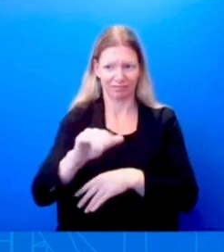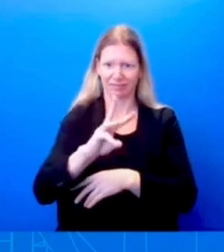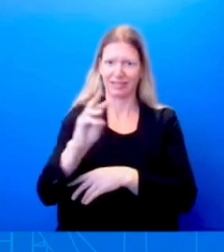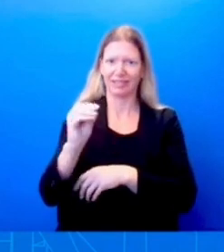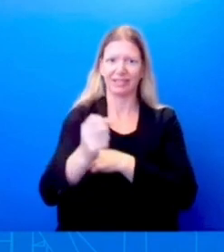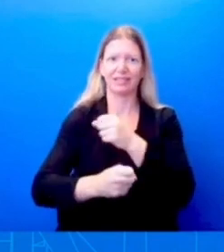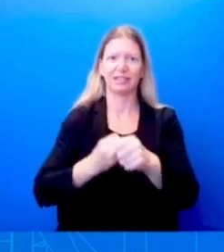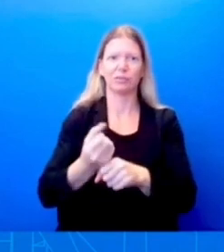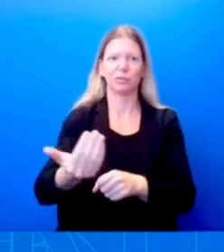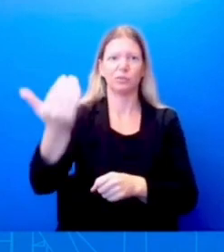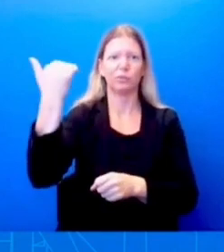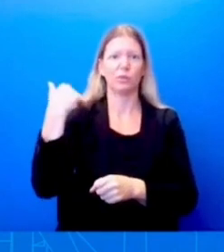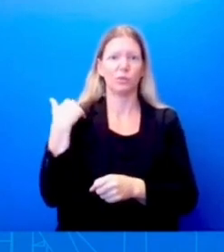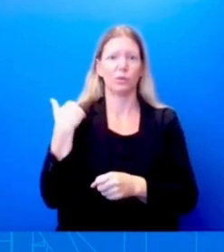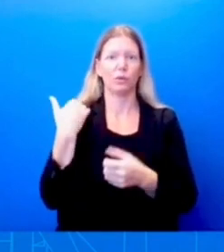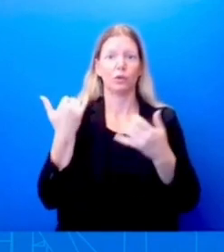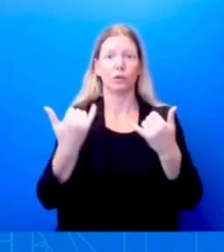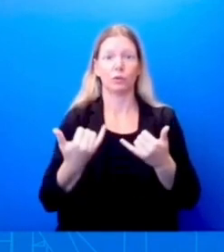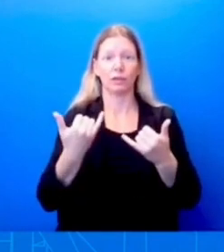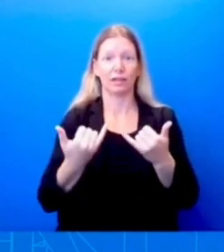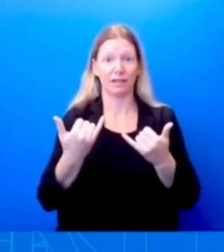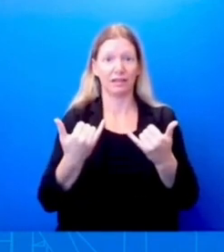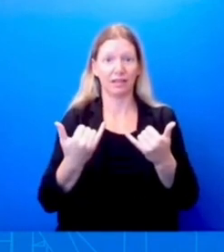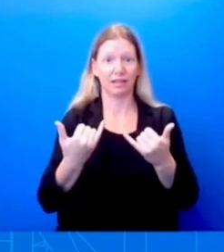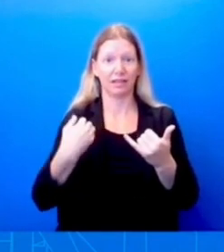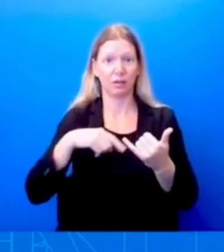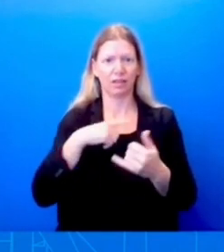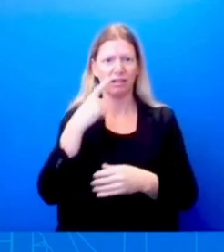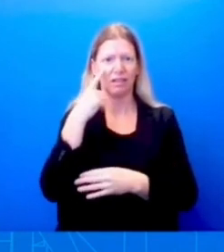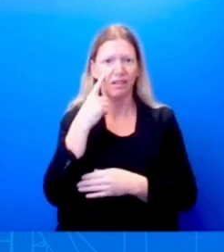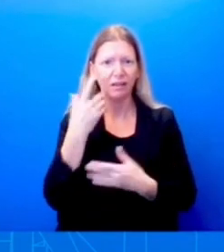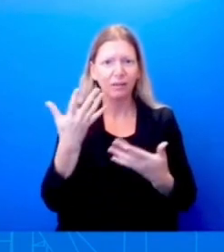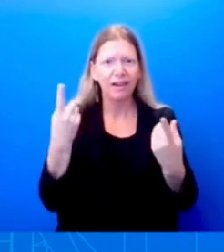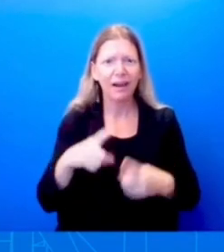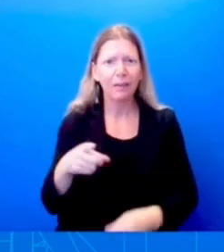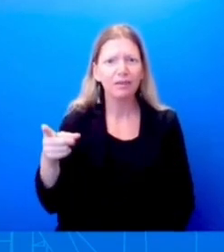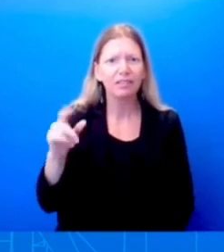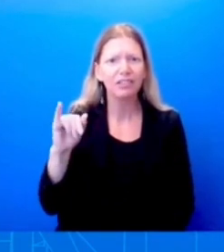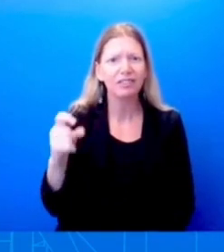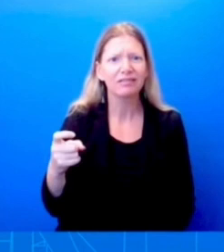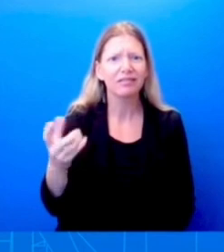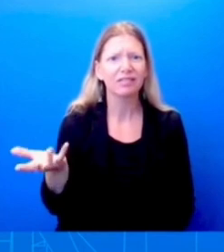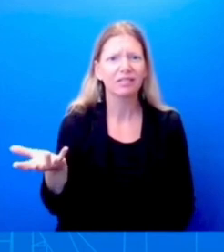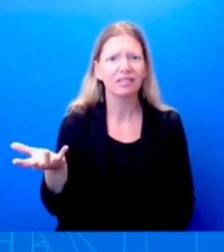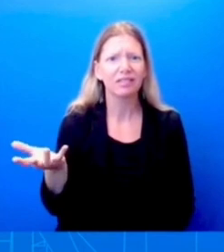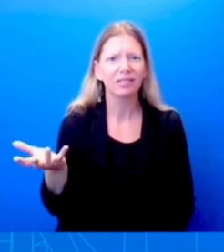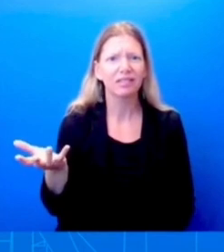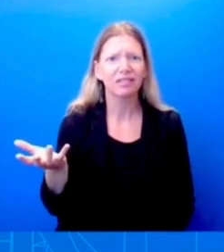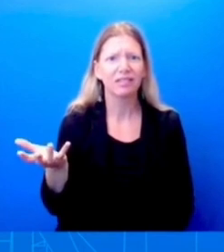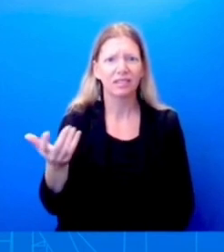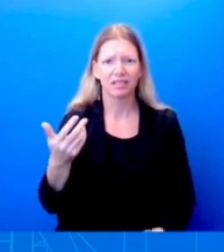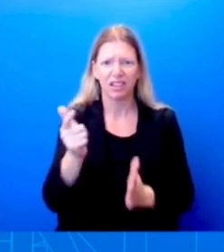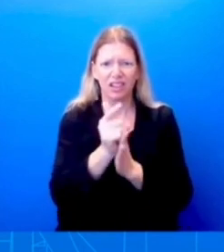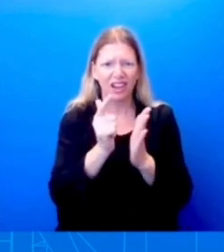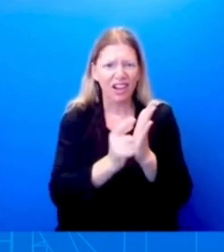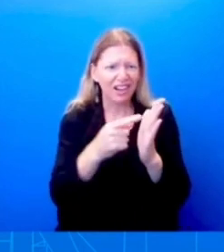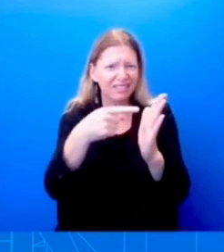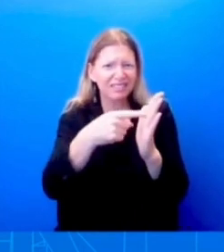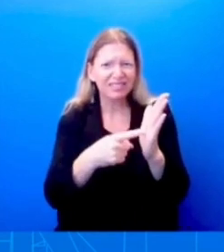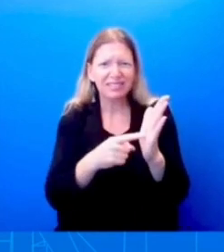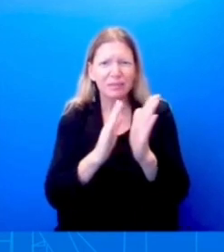are witnessing what's happened in Jacksonville. We've got laws in the books, policies, etc.